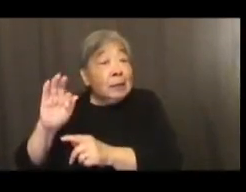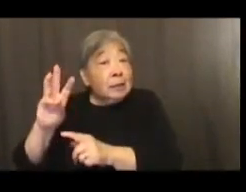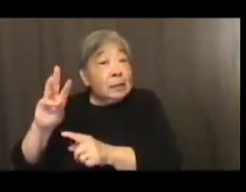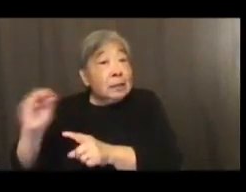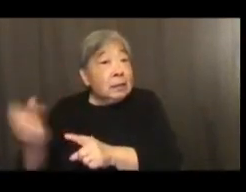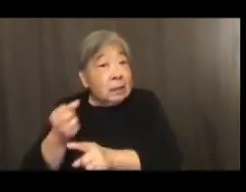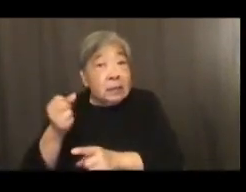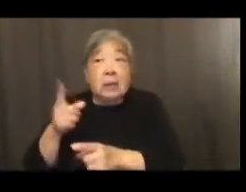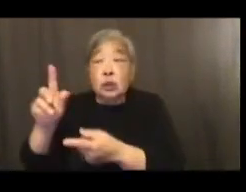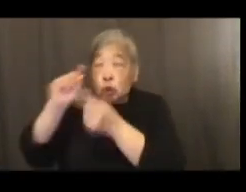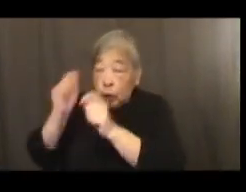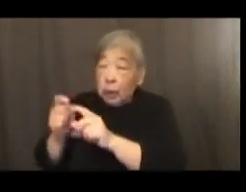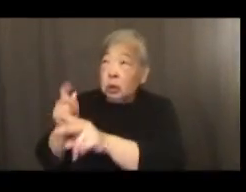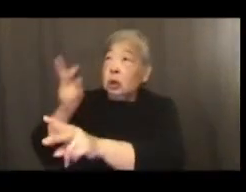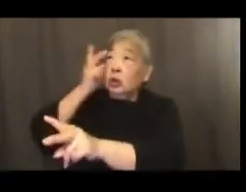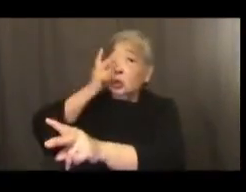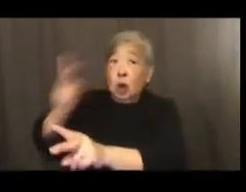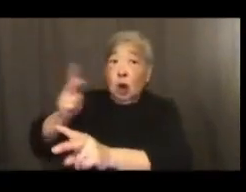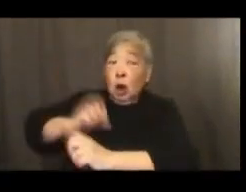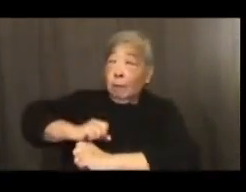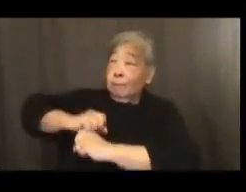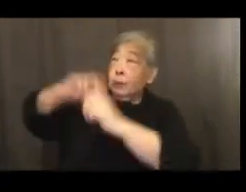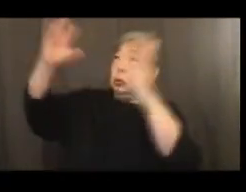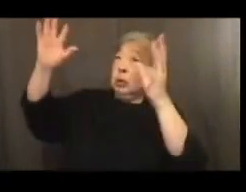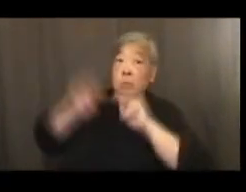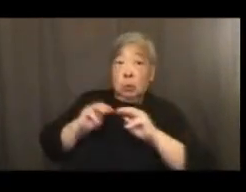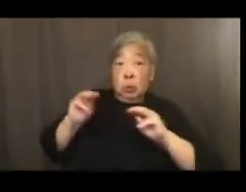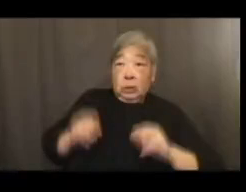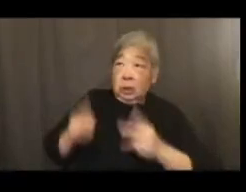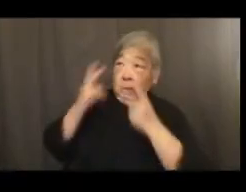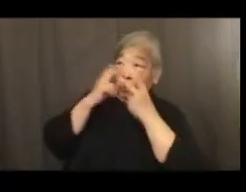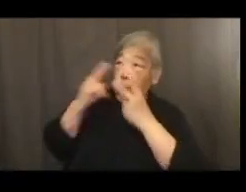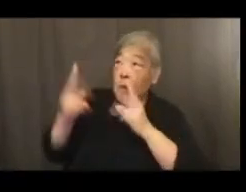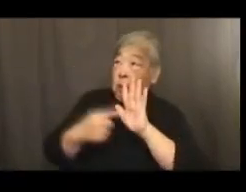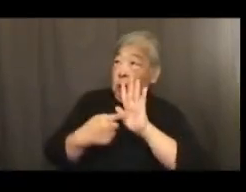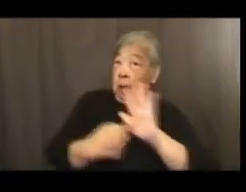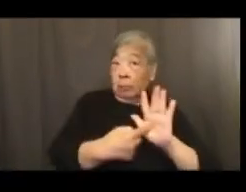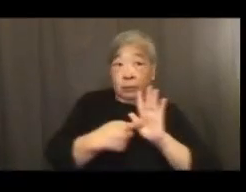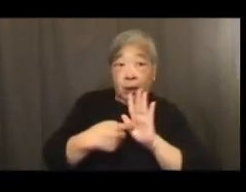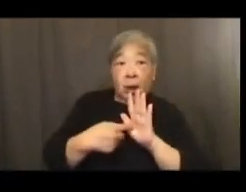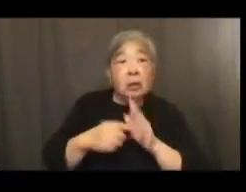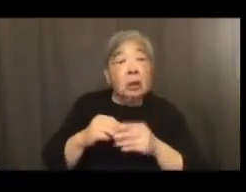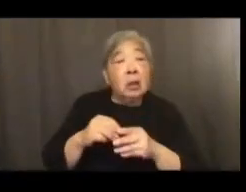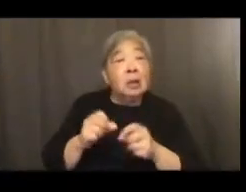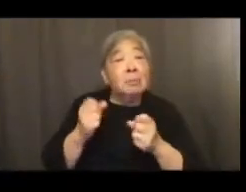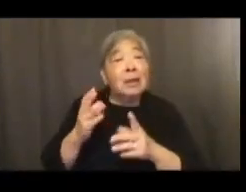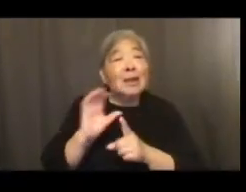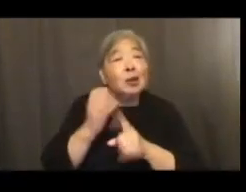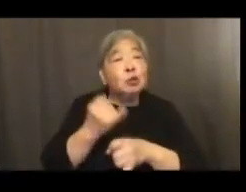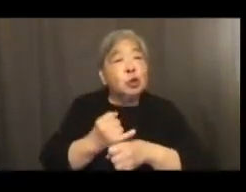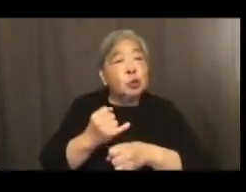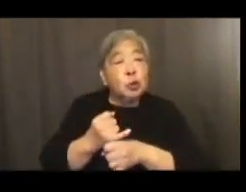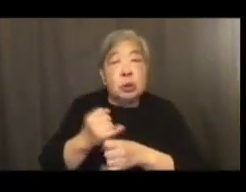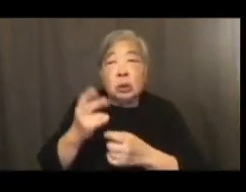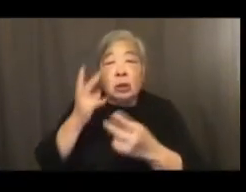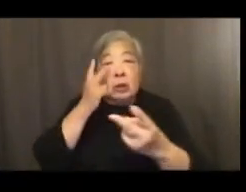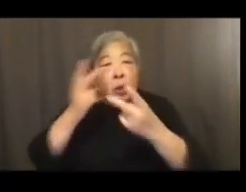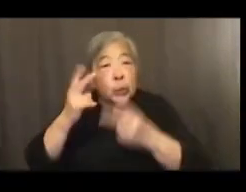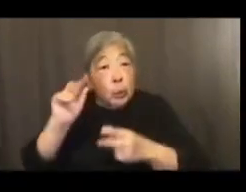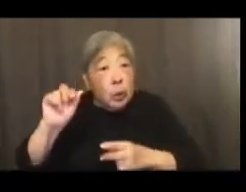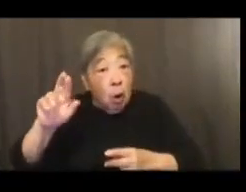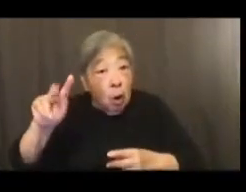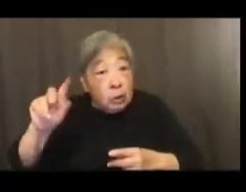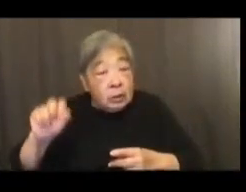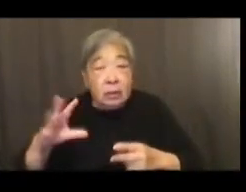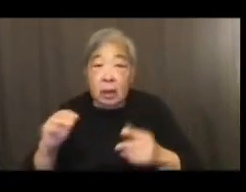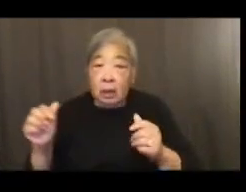visualized, and amplified by museums and other cultural institutions, by the visual arts, and by the performing